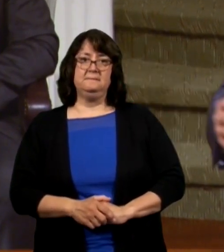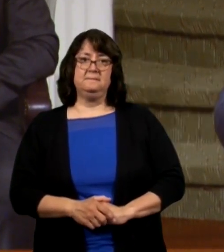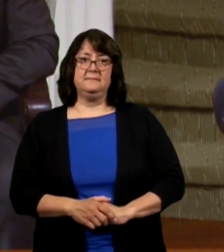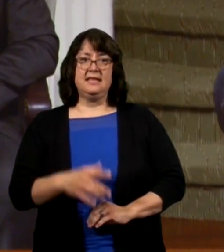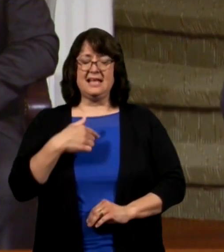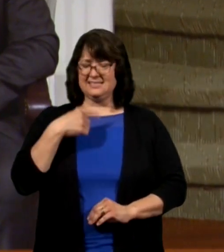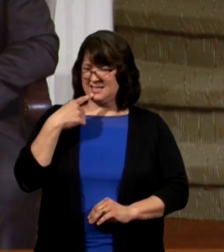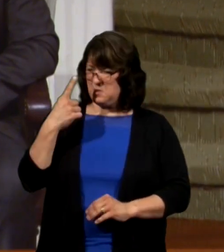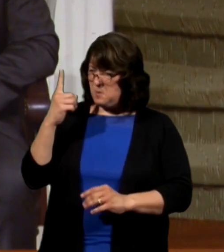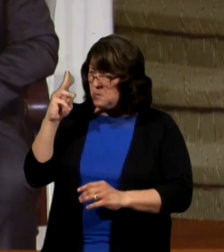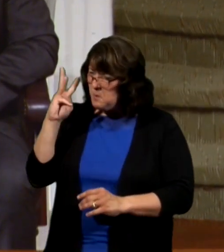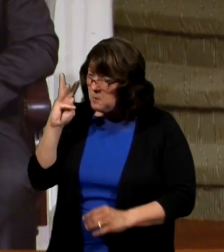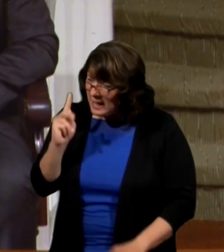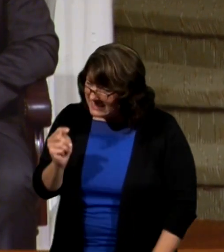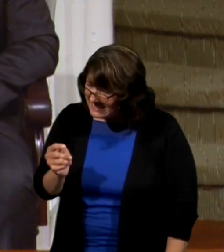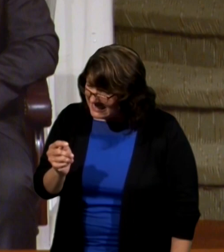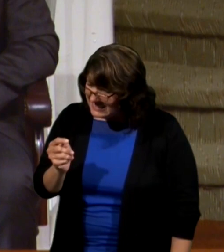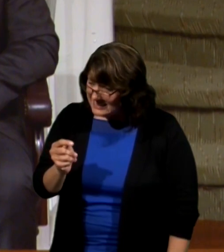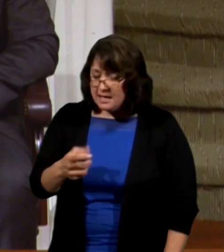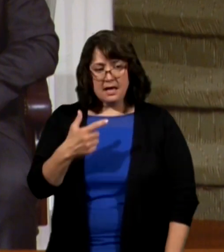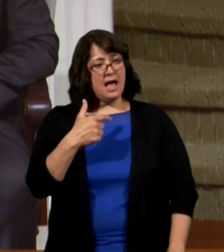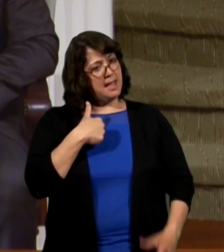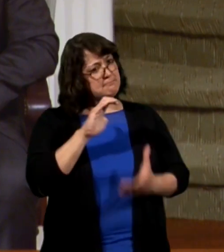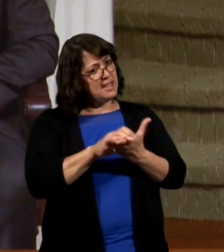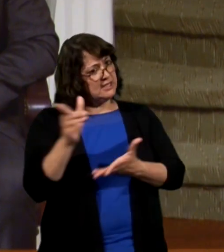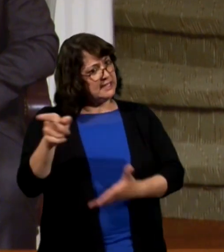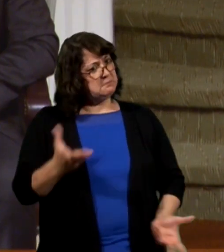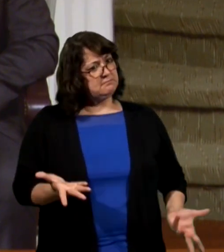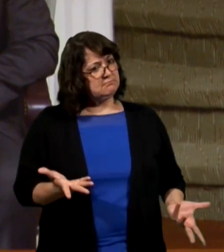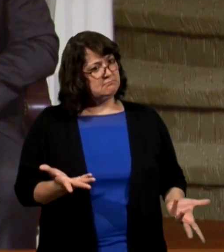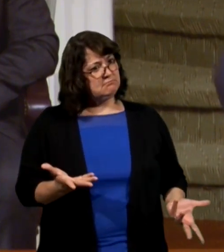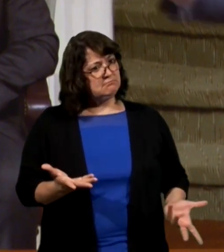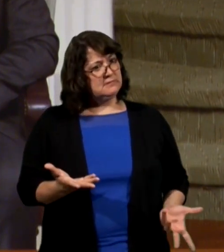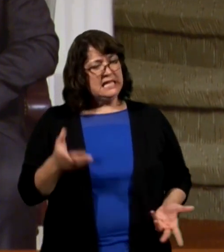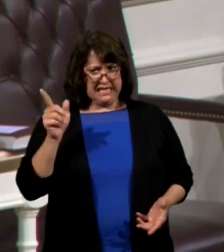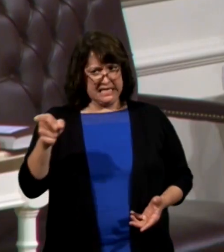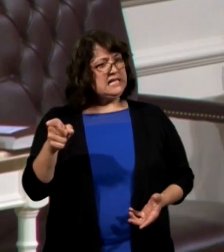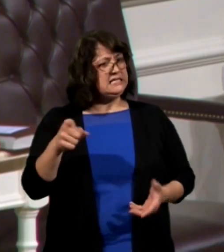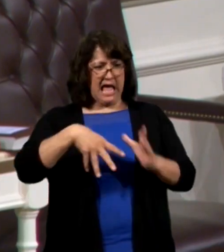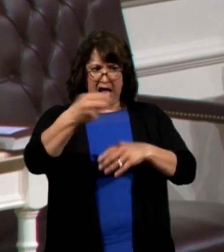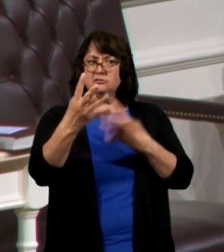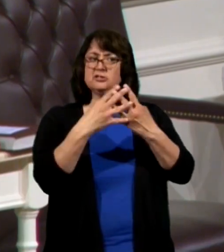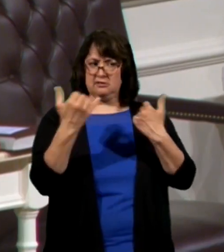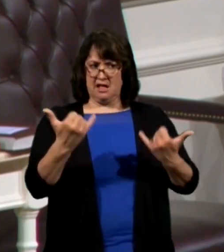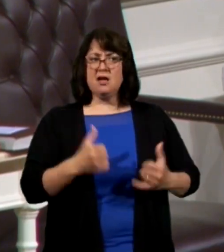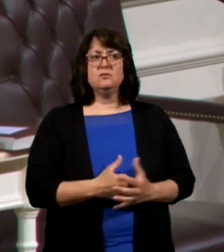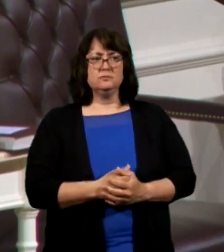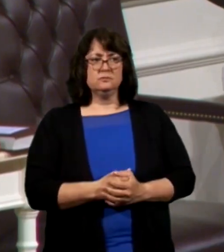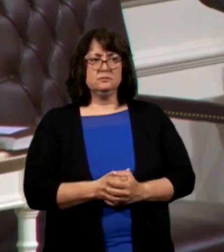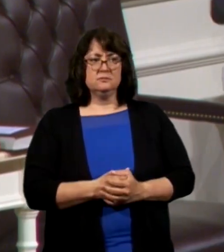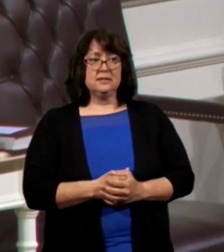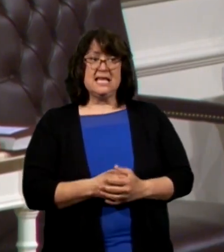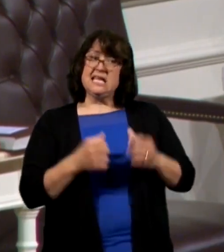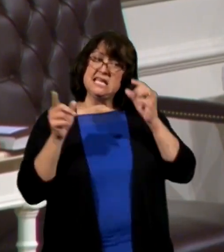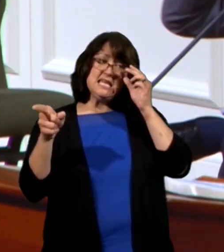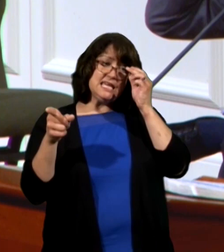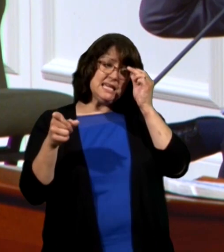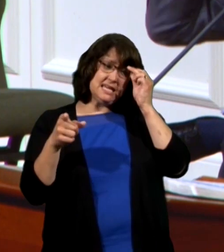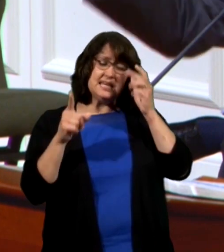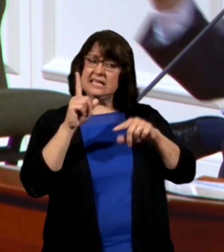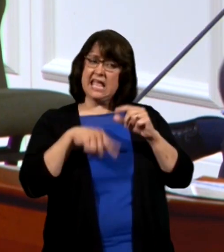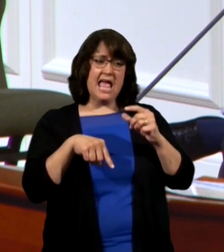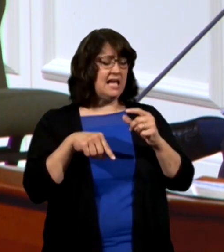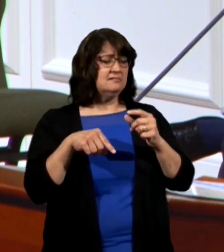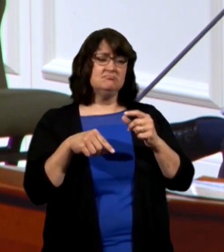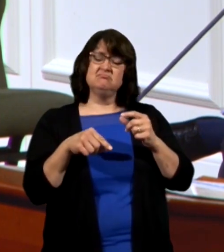I said you what well I married him and he's out now and he can't get